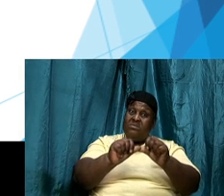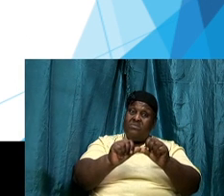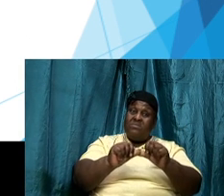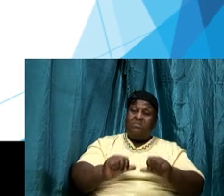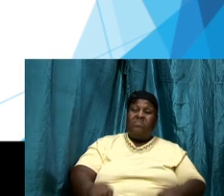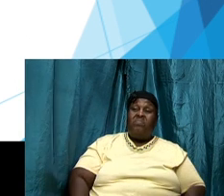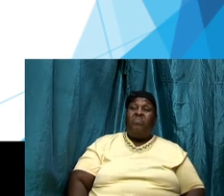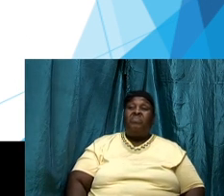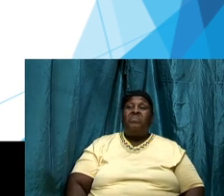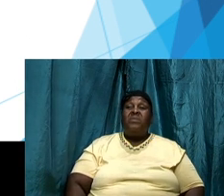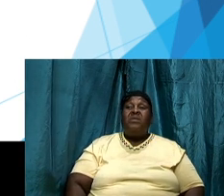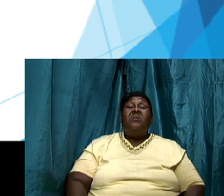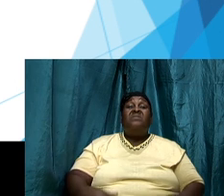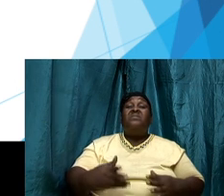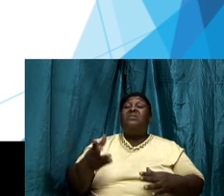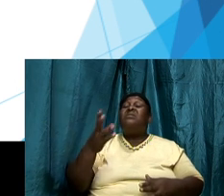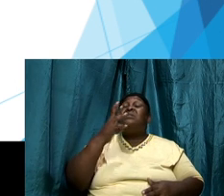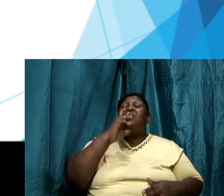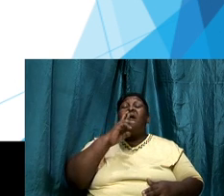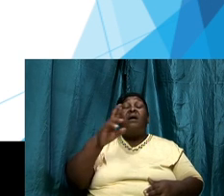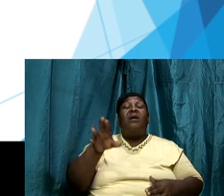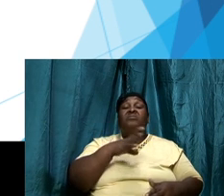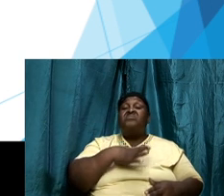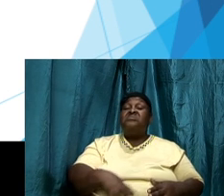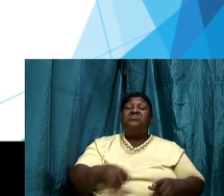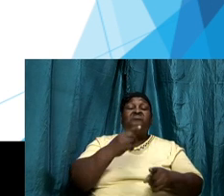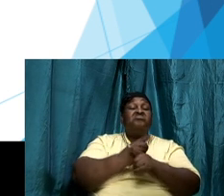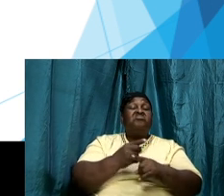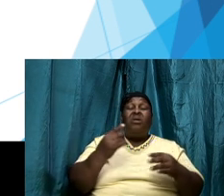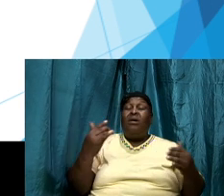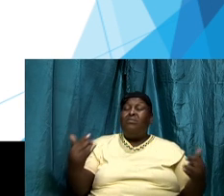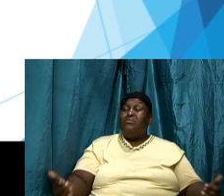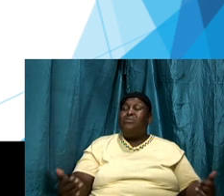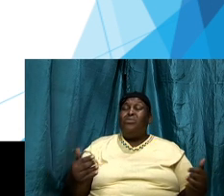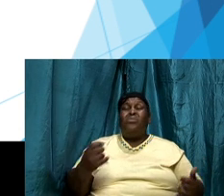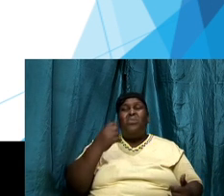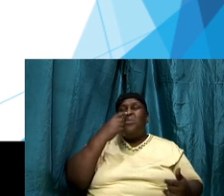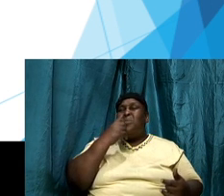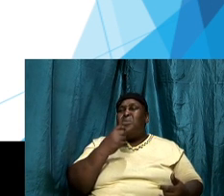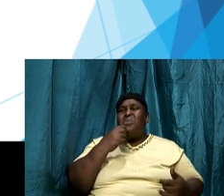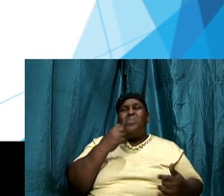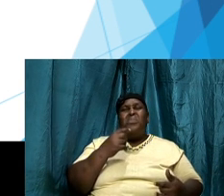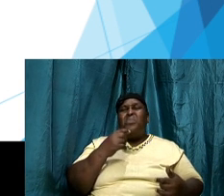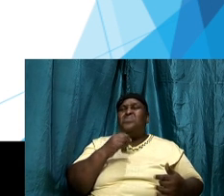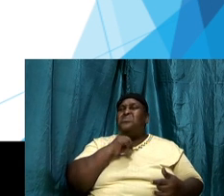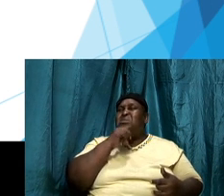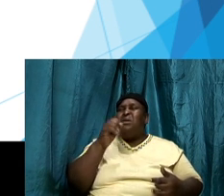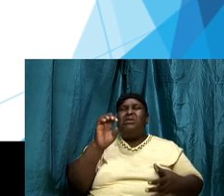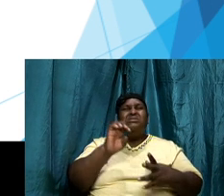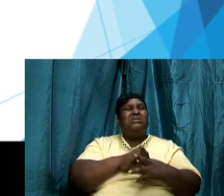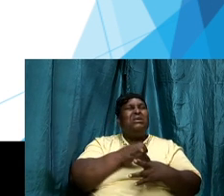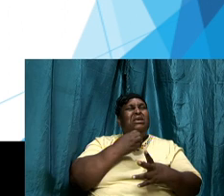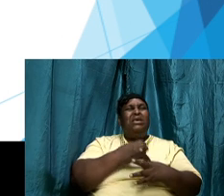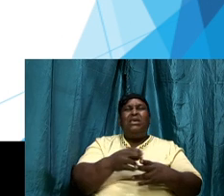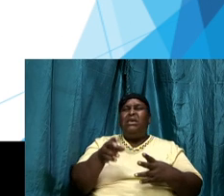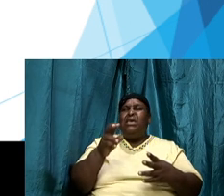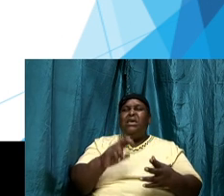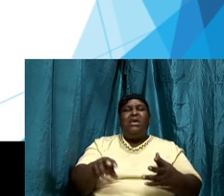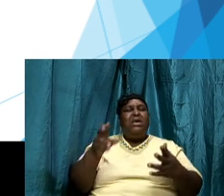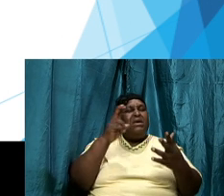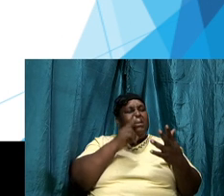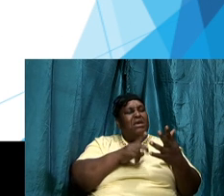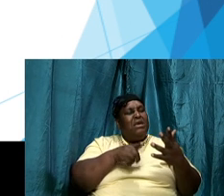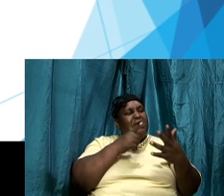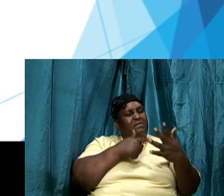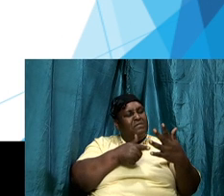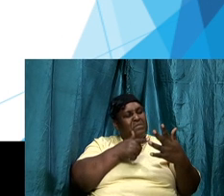there are Christians right now who have not even looked at the word of God